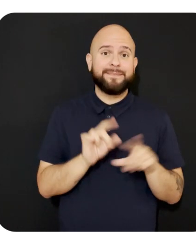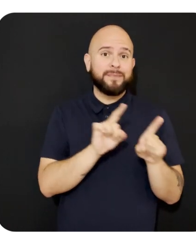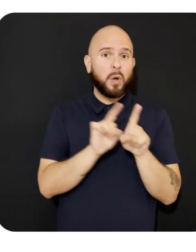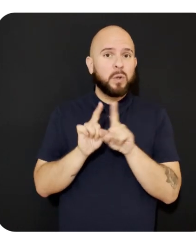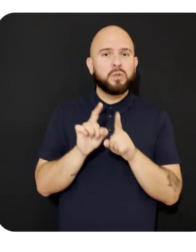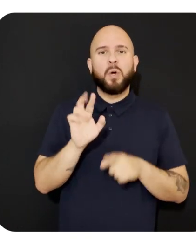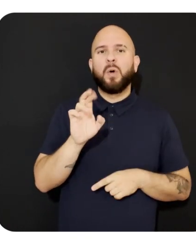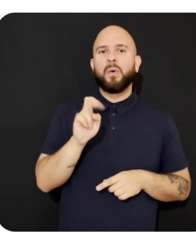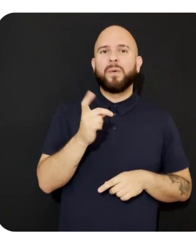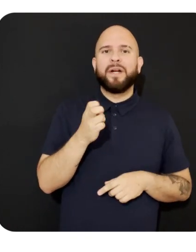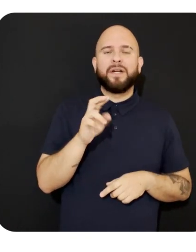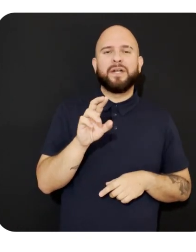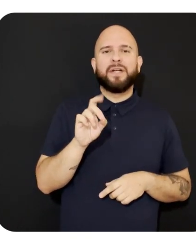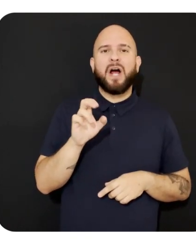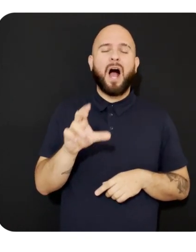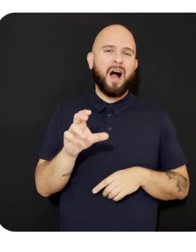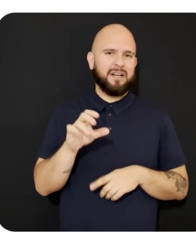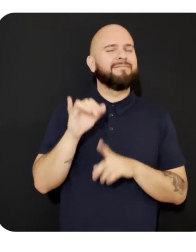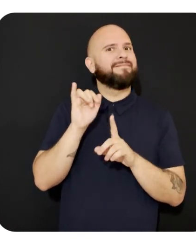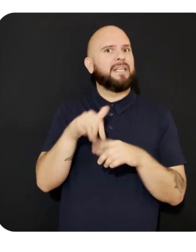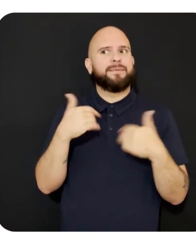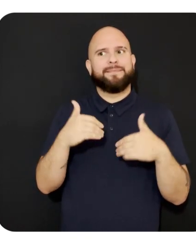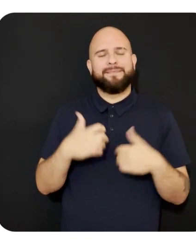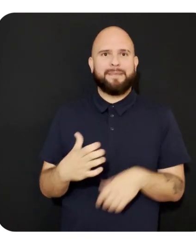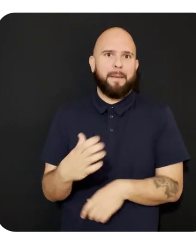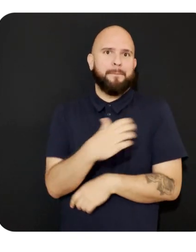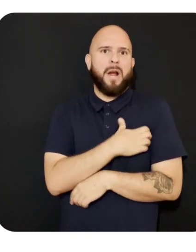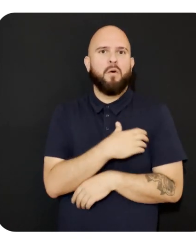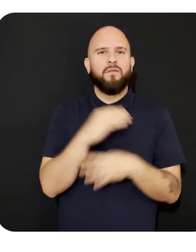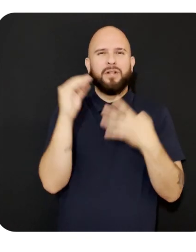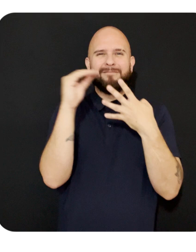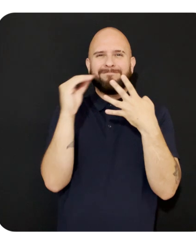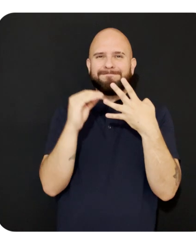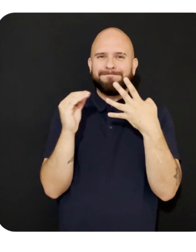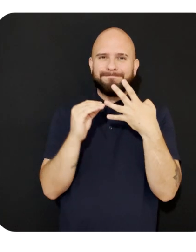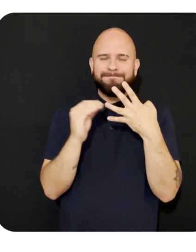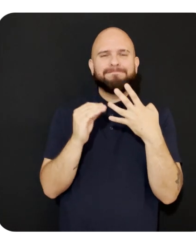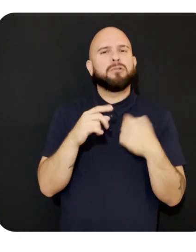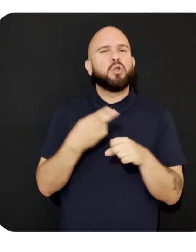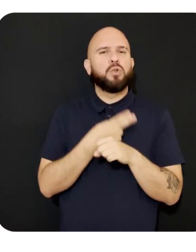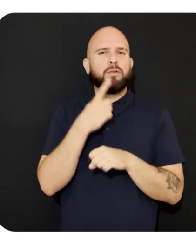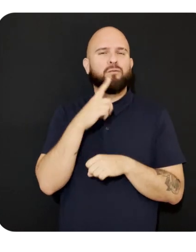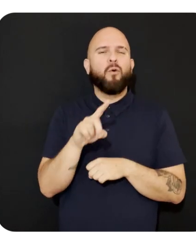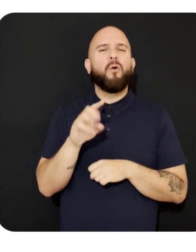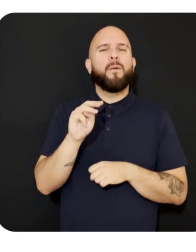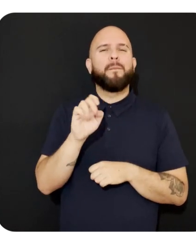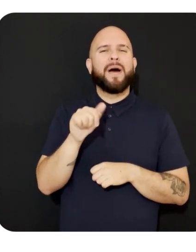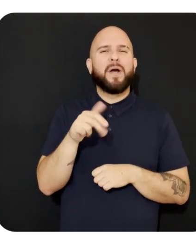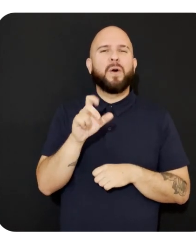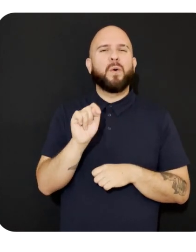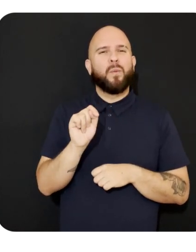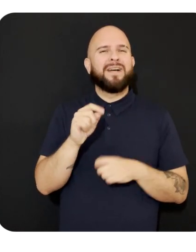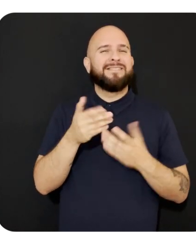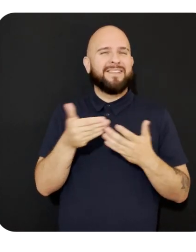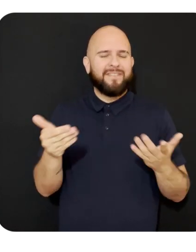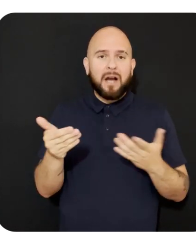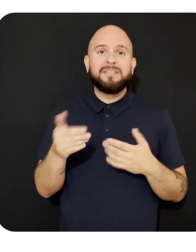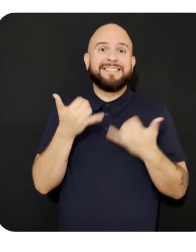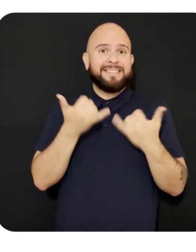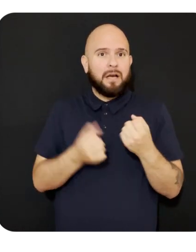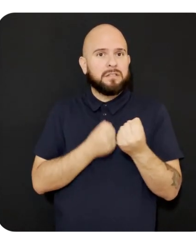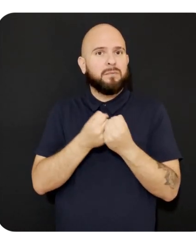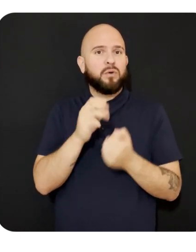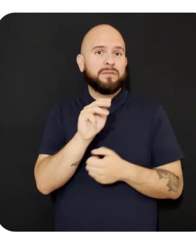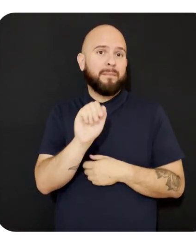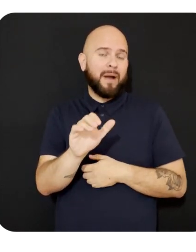RenderDoc MetaFork, a powerful graphics debugger extended to work with Quest devices, now supports Mac. So, you can optimize